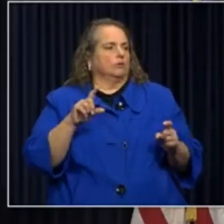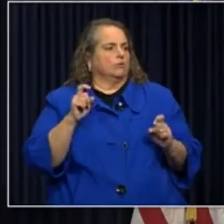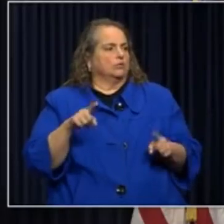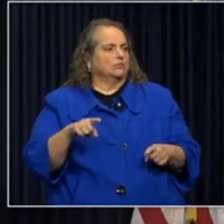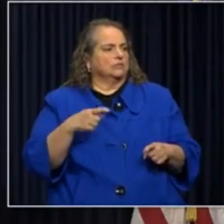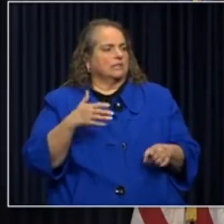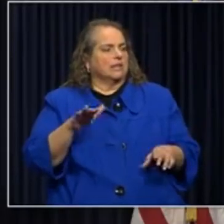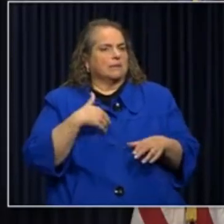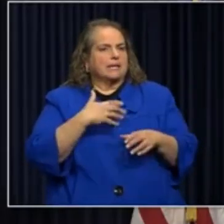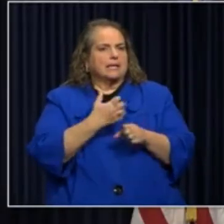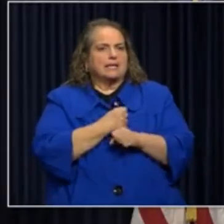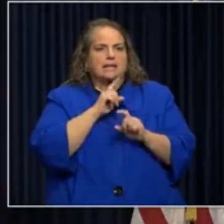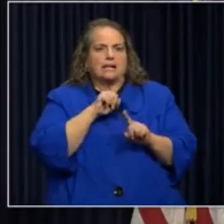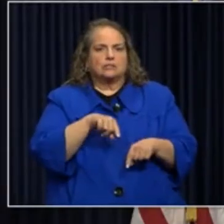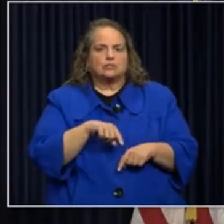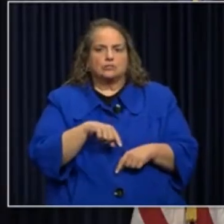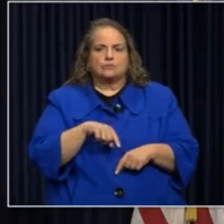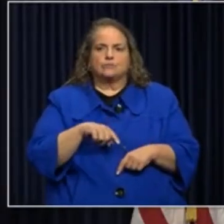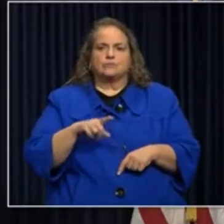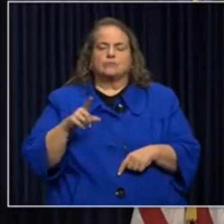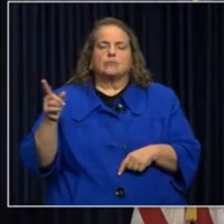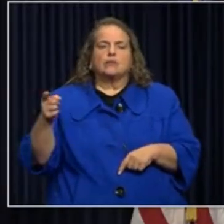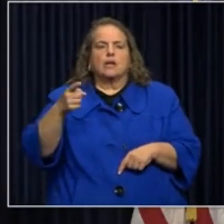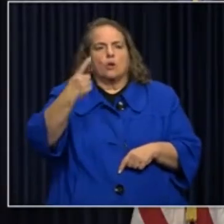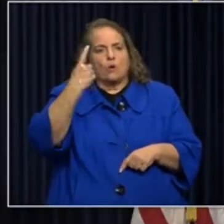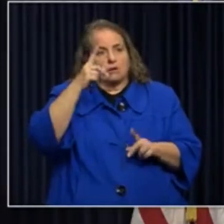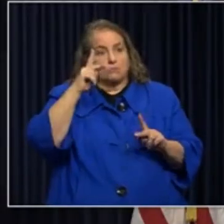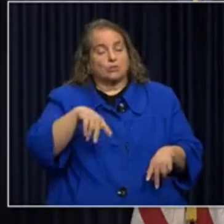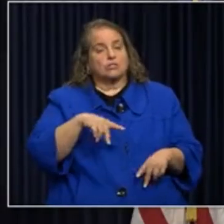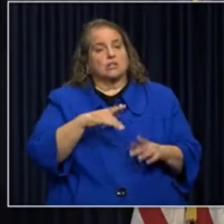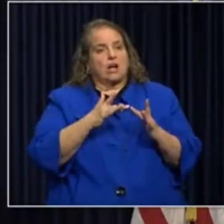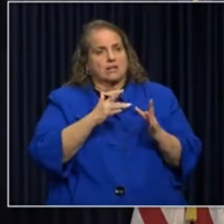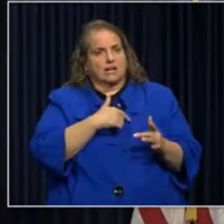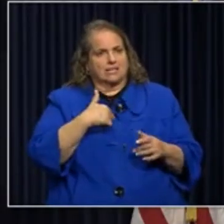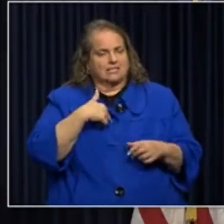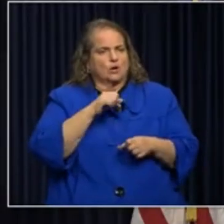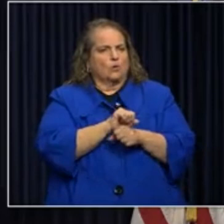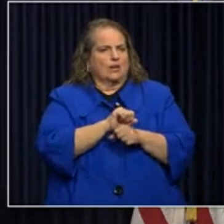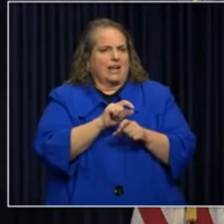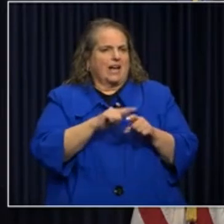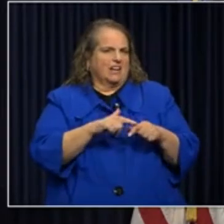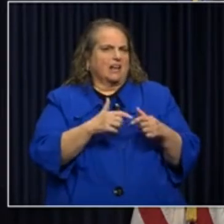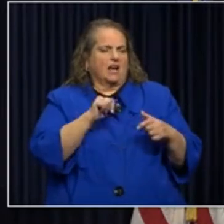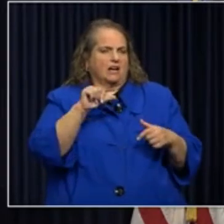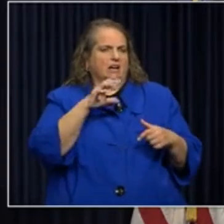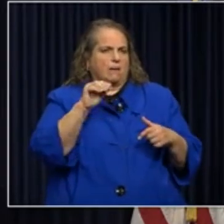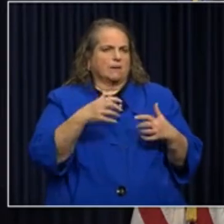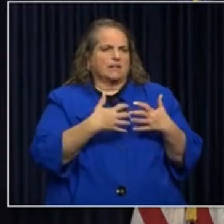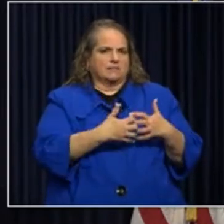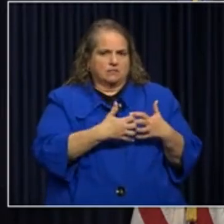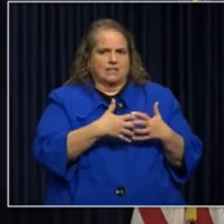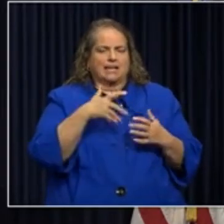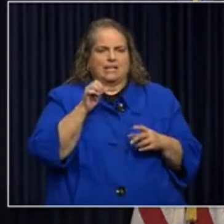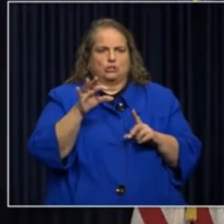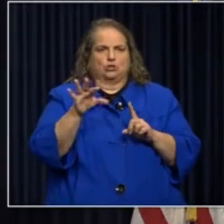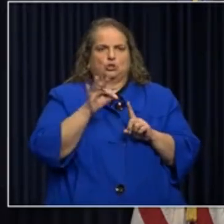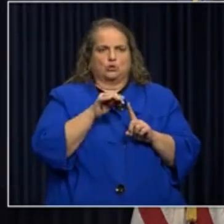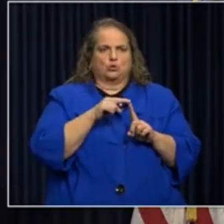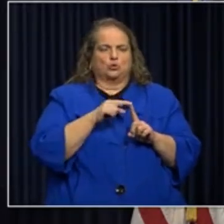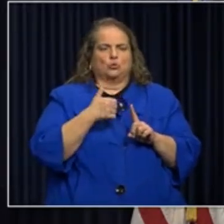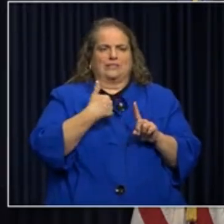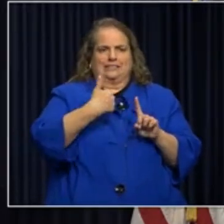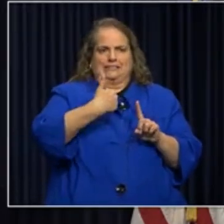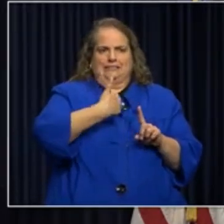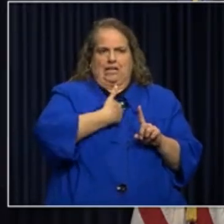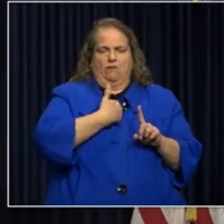A viewer who contacted us works at a manufacturing plant. He has chosen to self-quarantine because he has COPD and other underlying